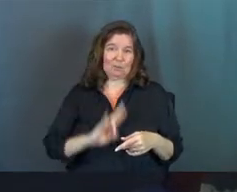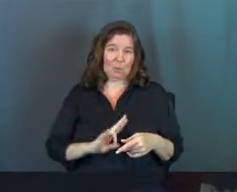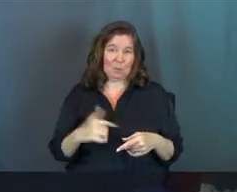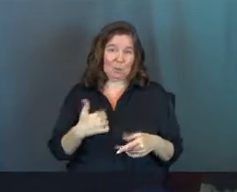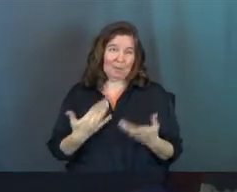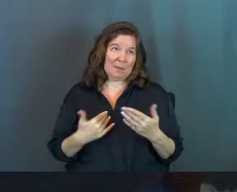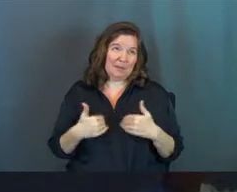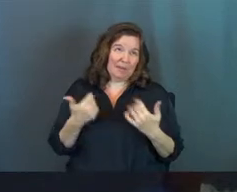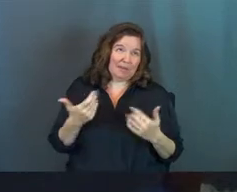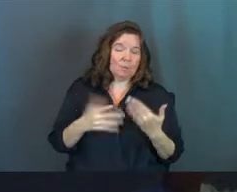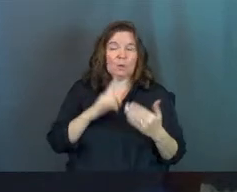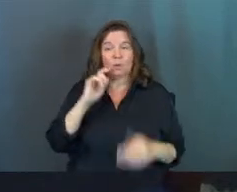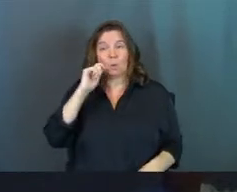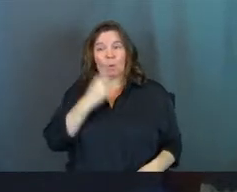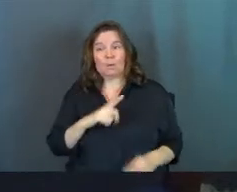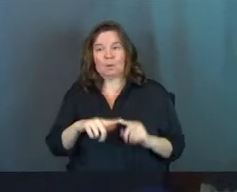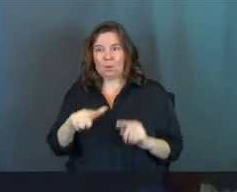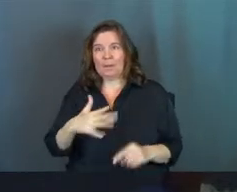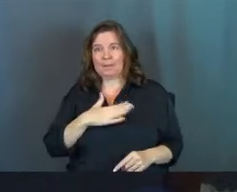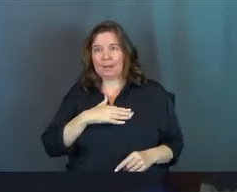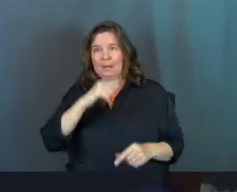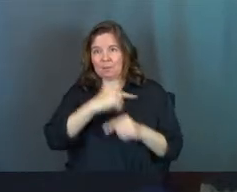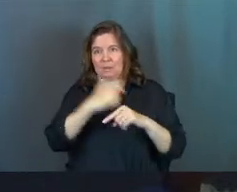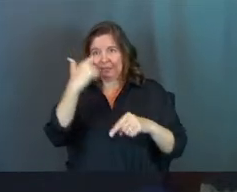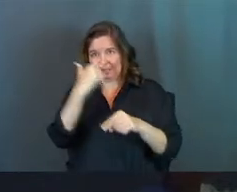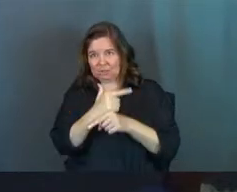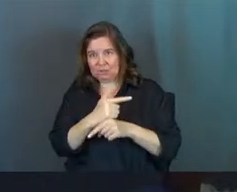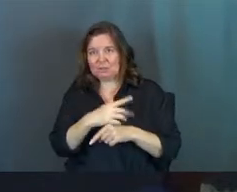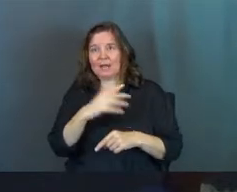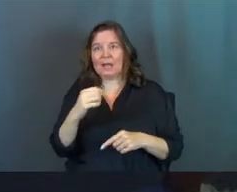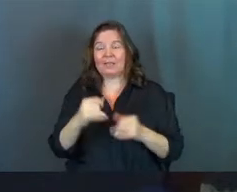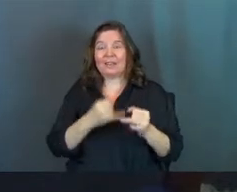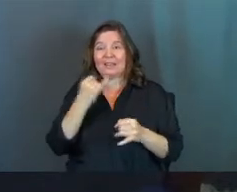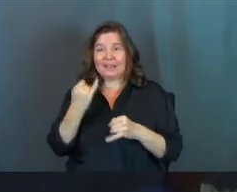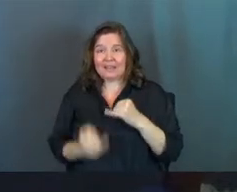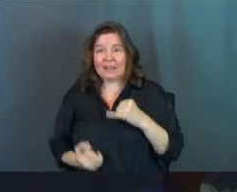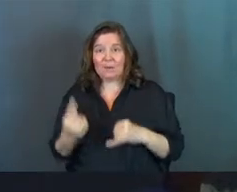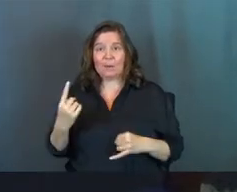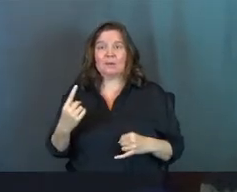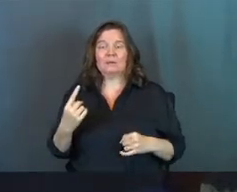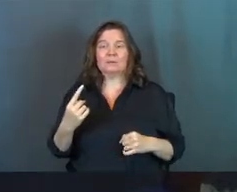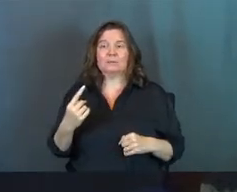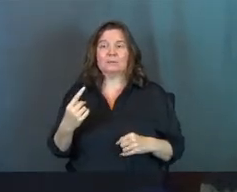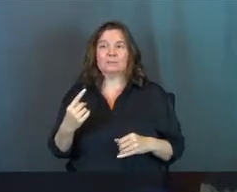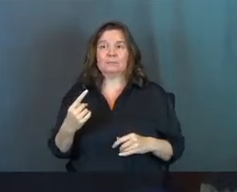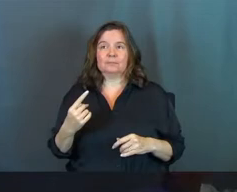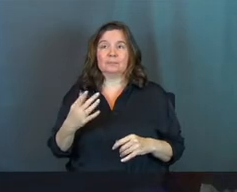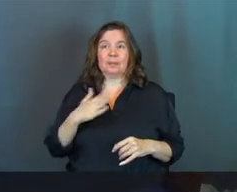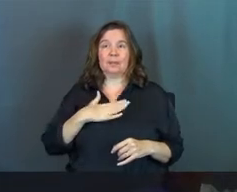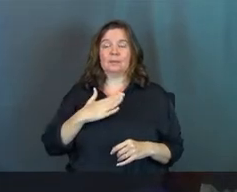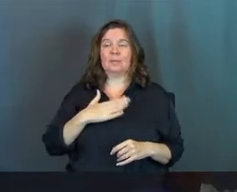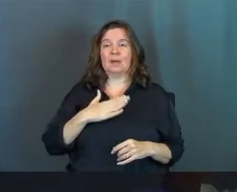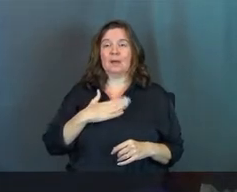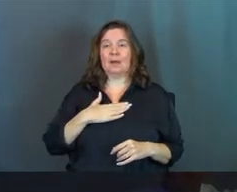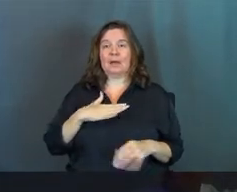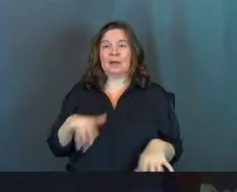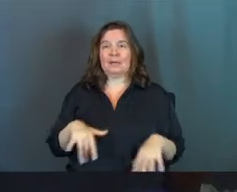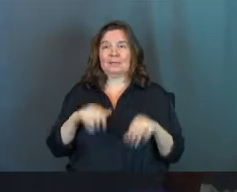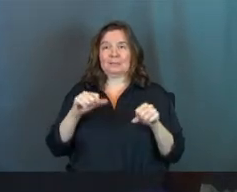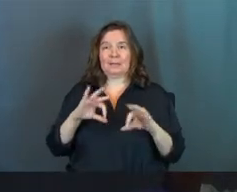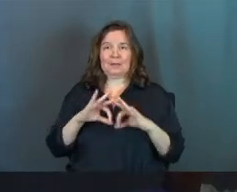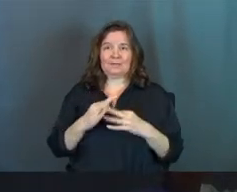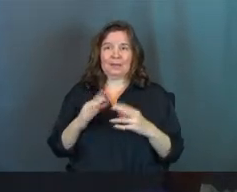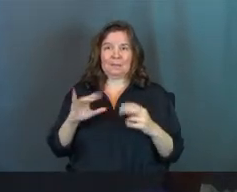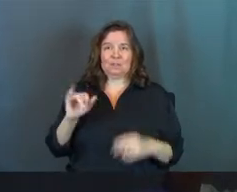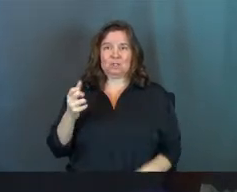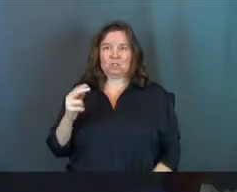maybe even younger. Really, really cool, but those are my brothers and sisters, and then the last one is of my adopted family,